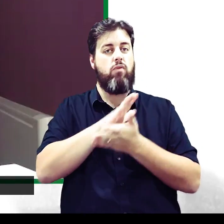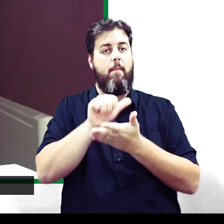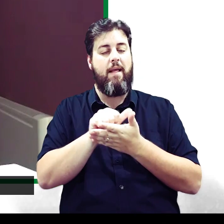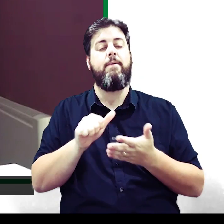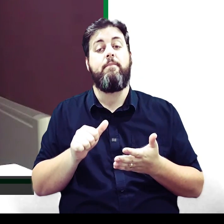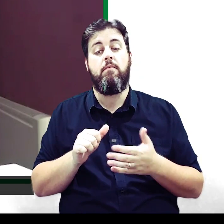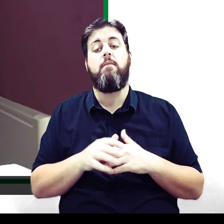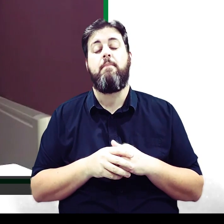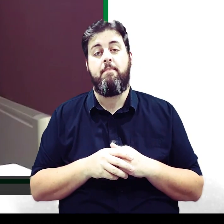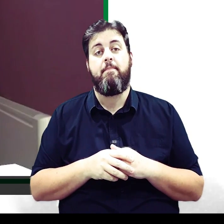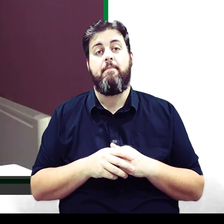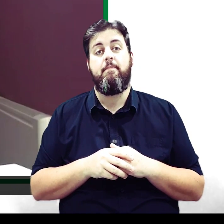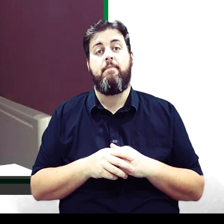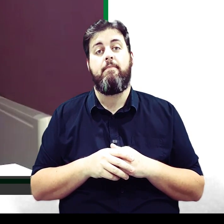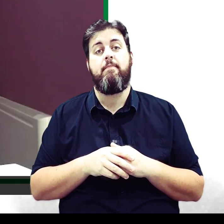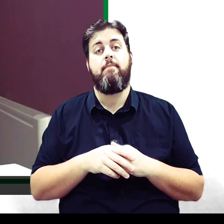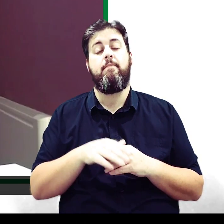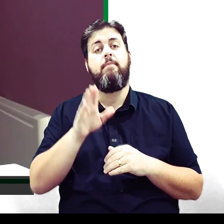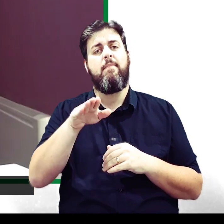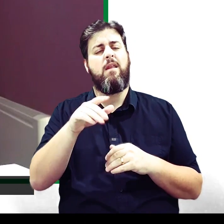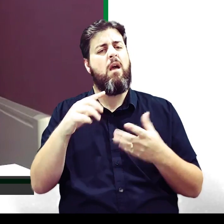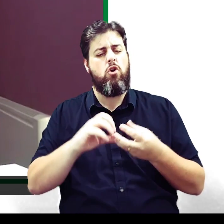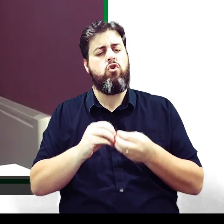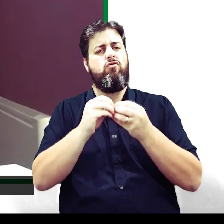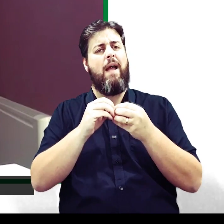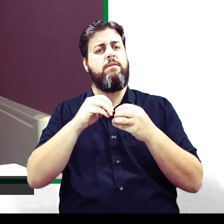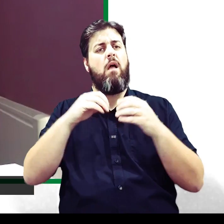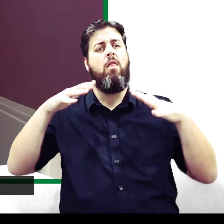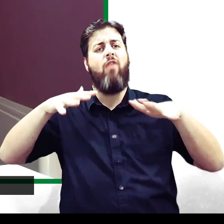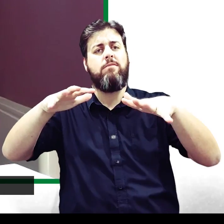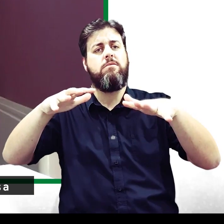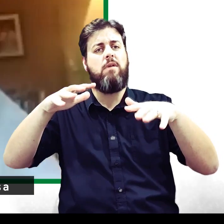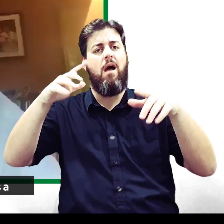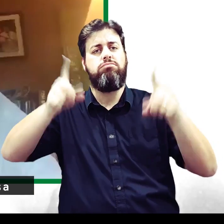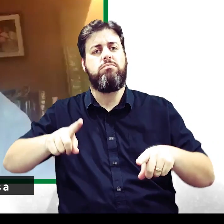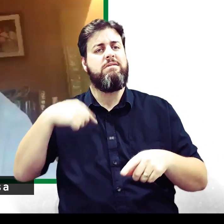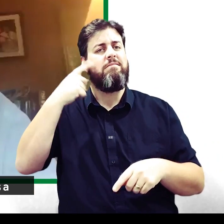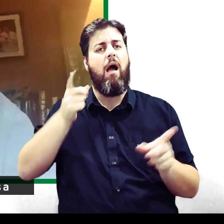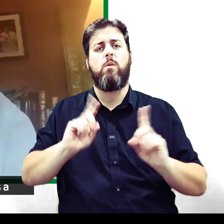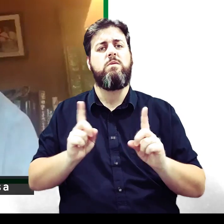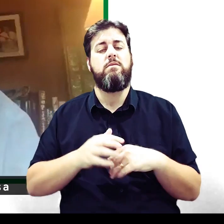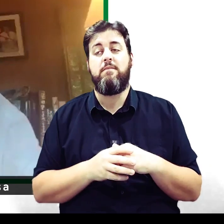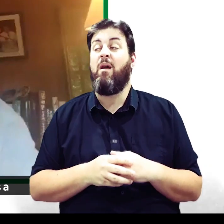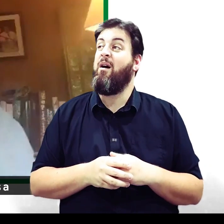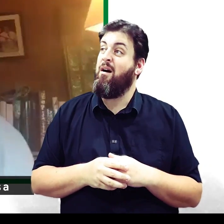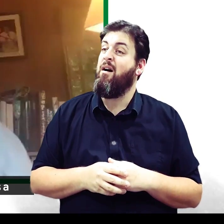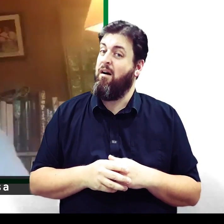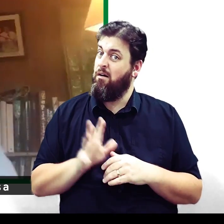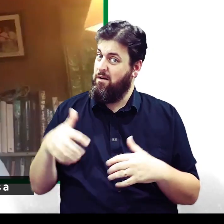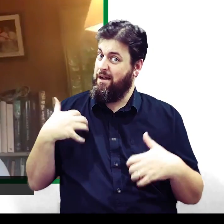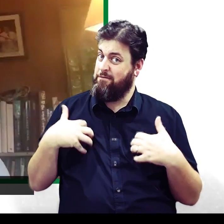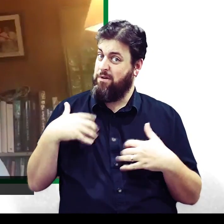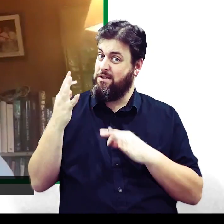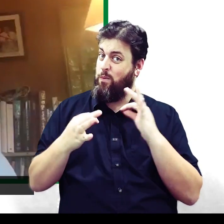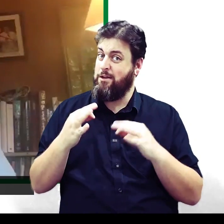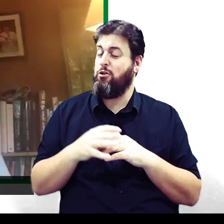What makes the sound of thunder? What makes the sound of thunder? Yeah, well,